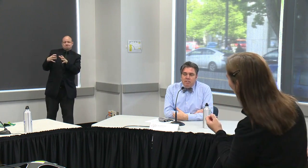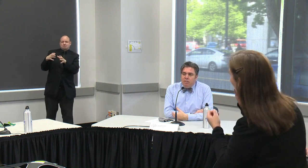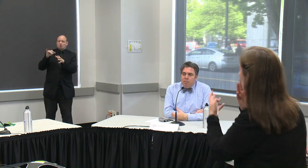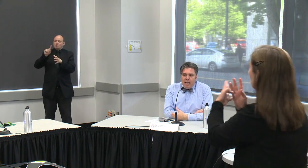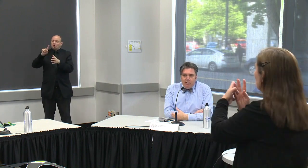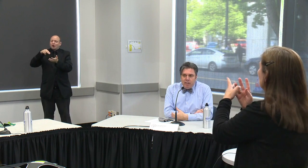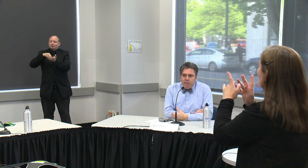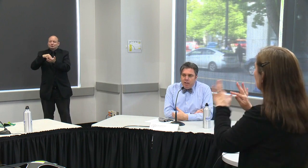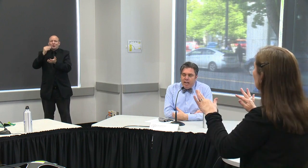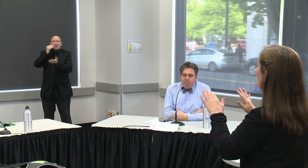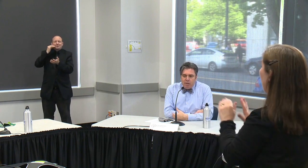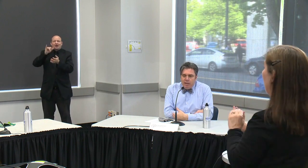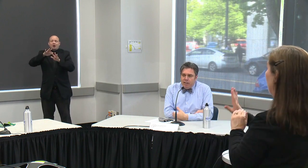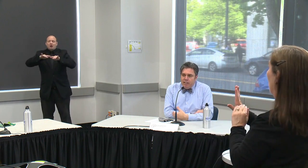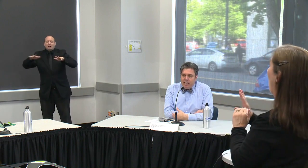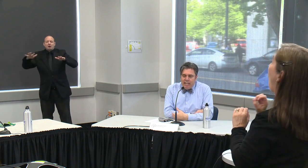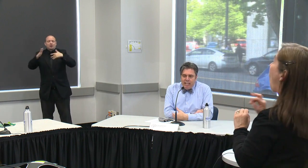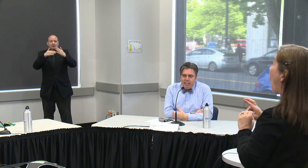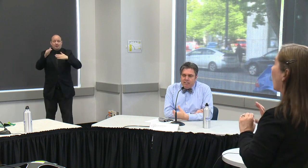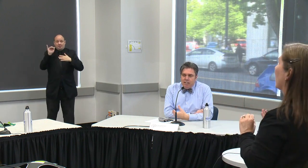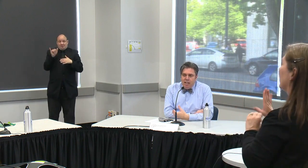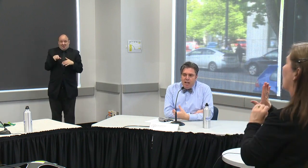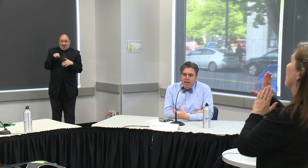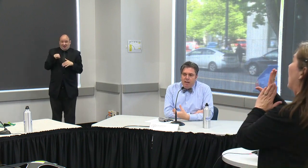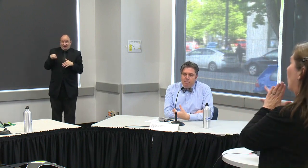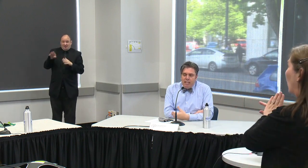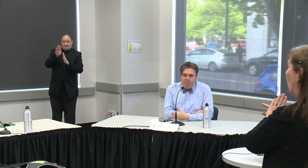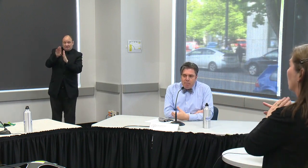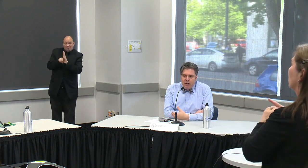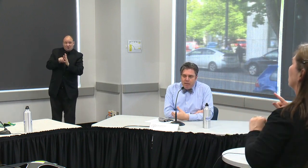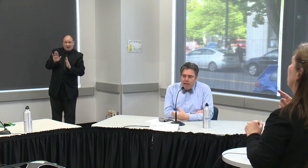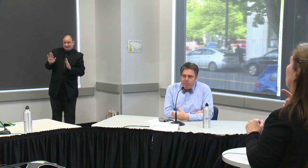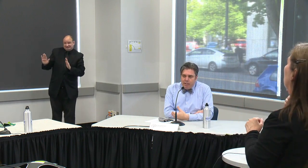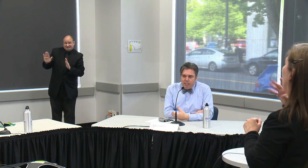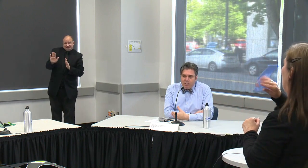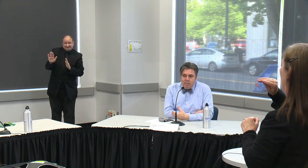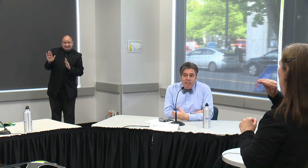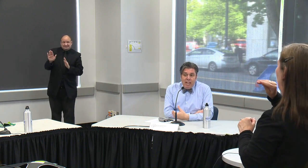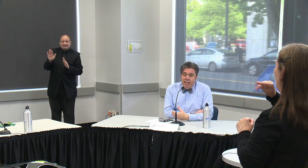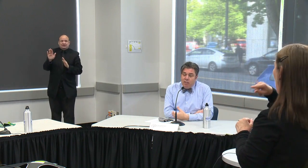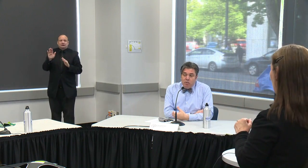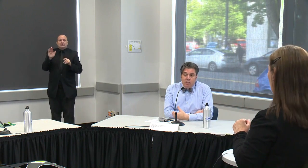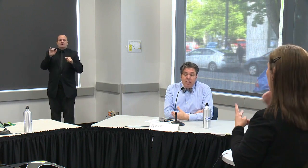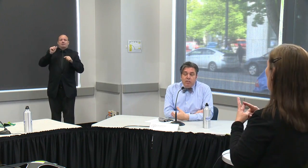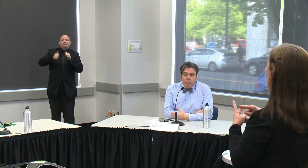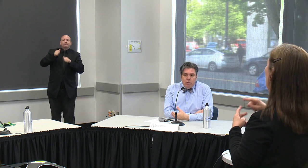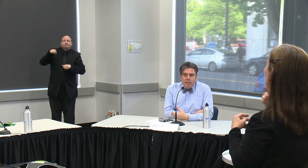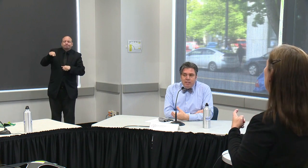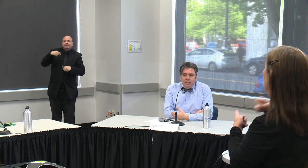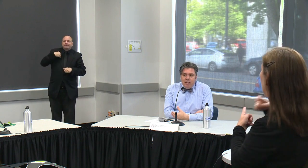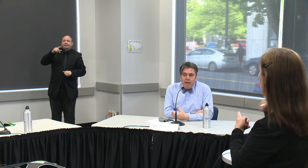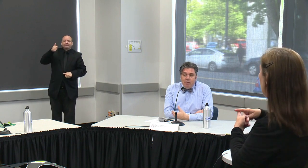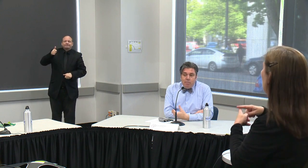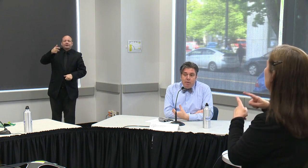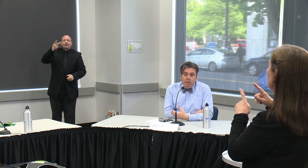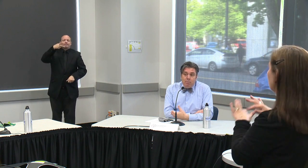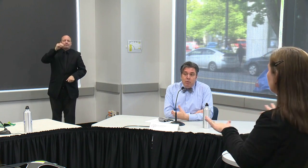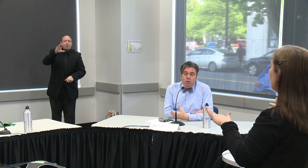because of their background our african-american latinx native american populations and those other employment